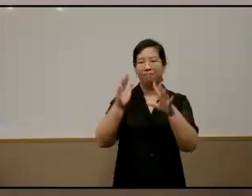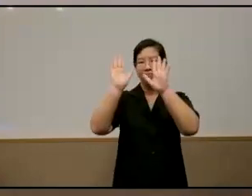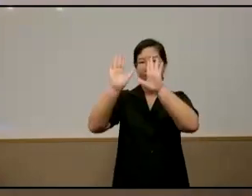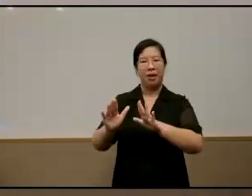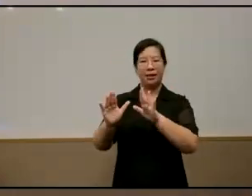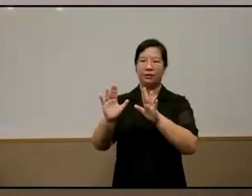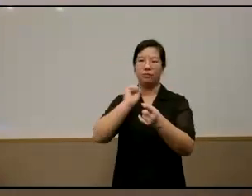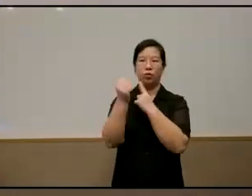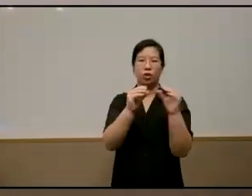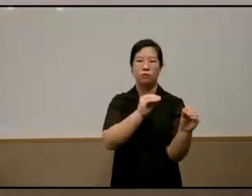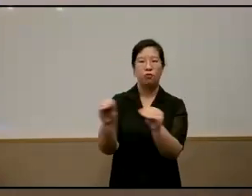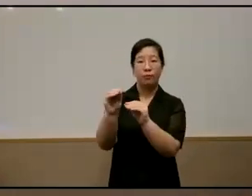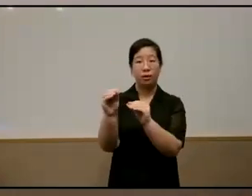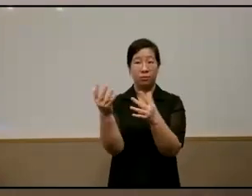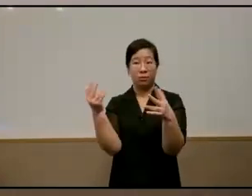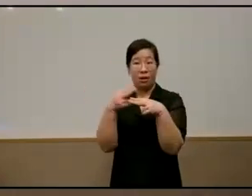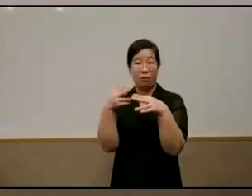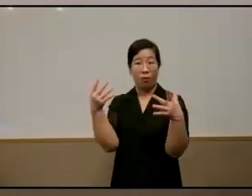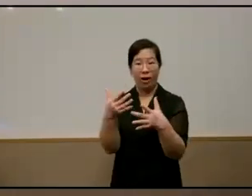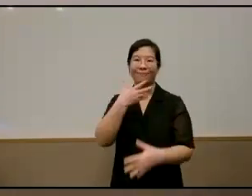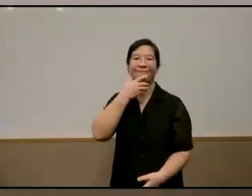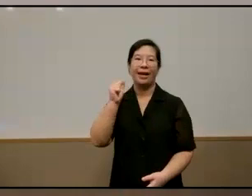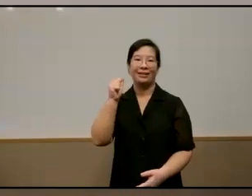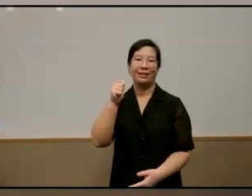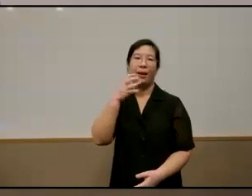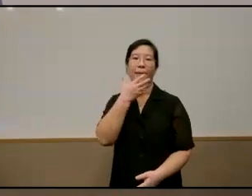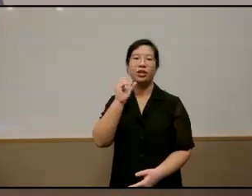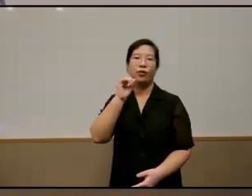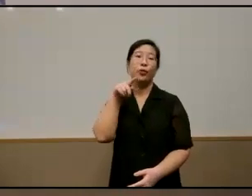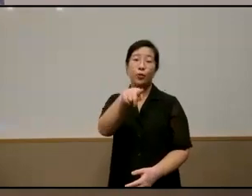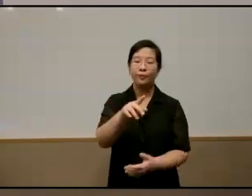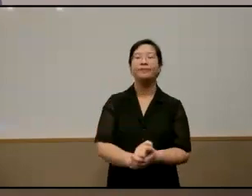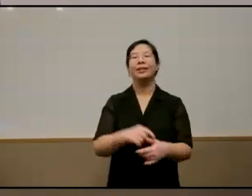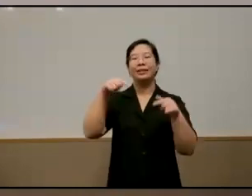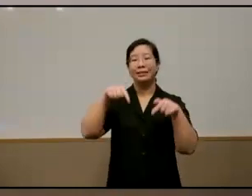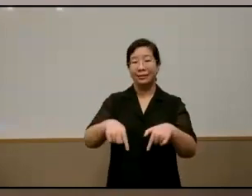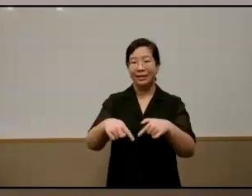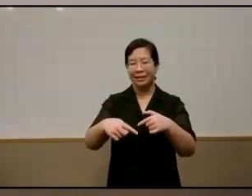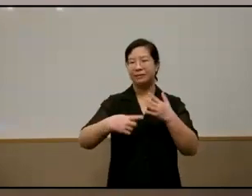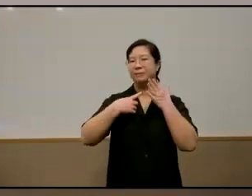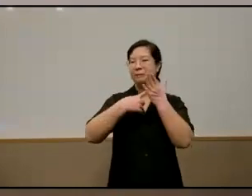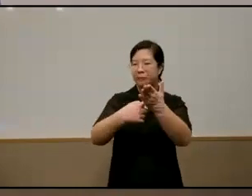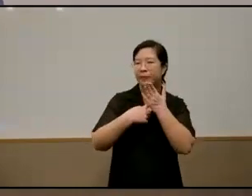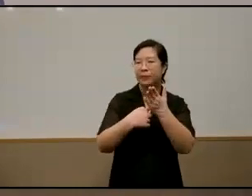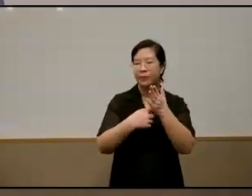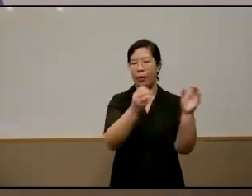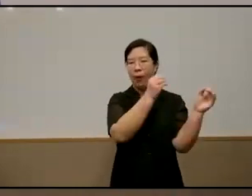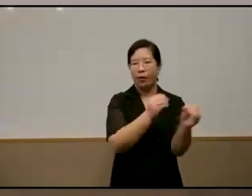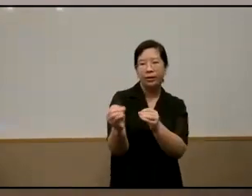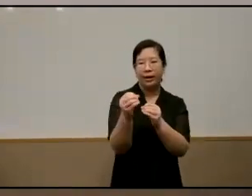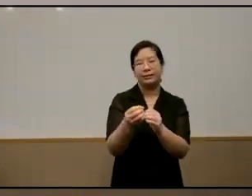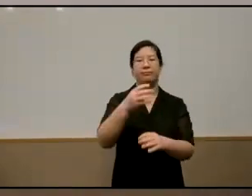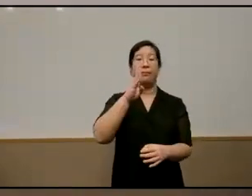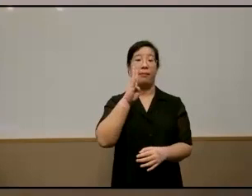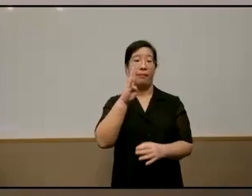the best of you this thf dialogue and conversations reimagined organized by the head foundation and the